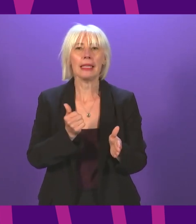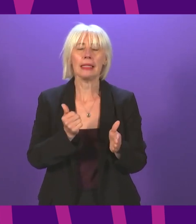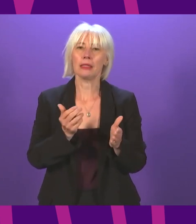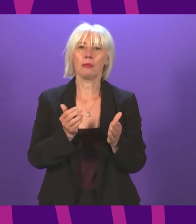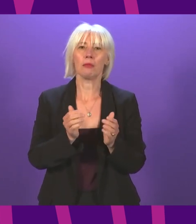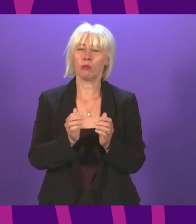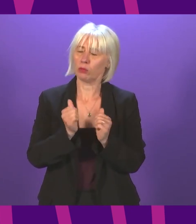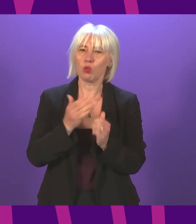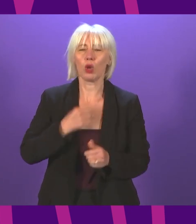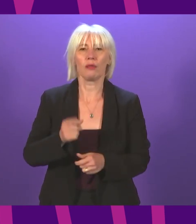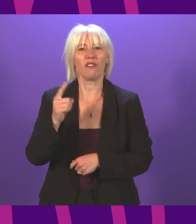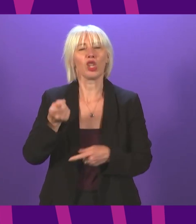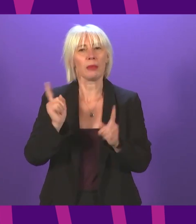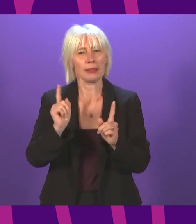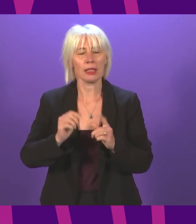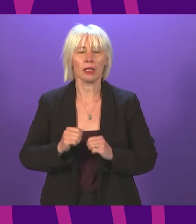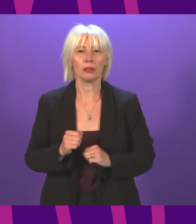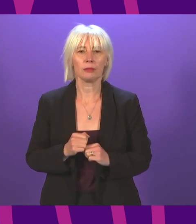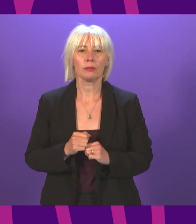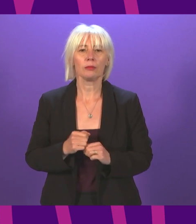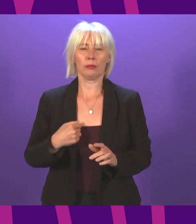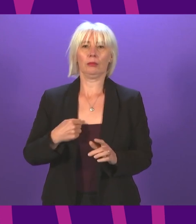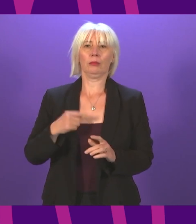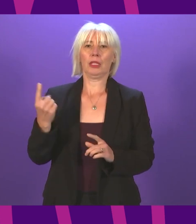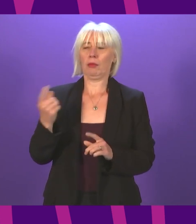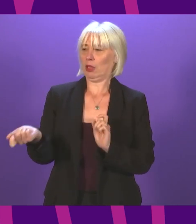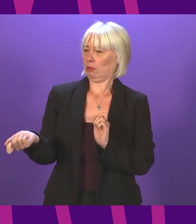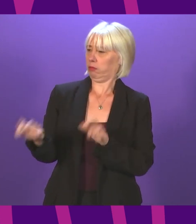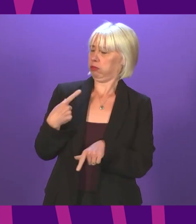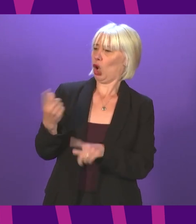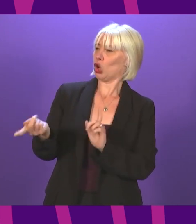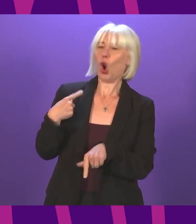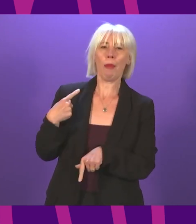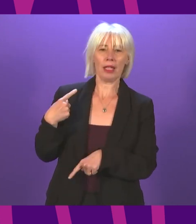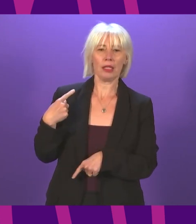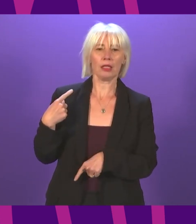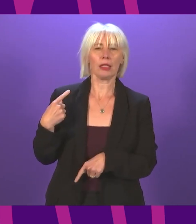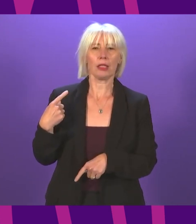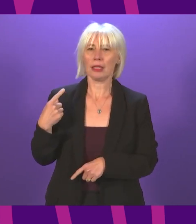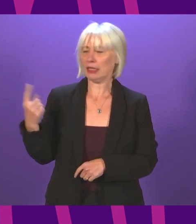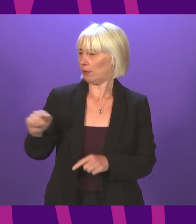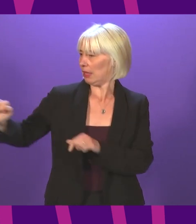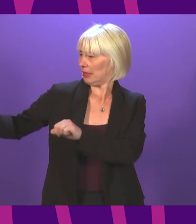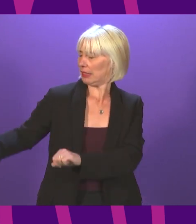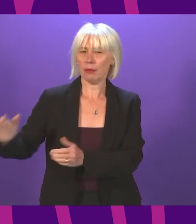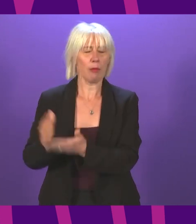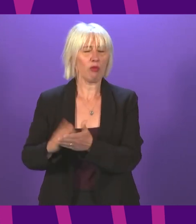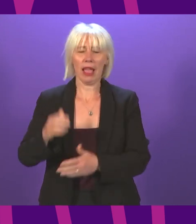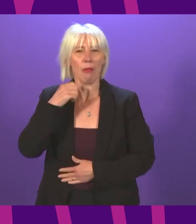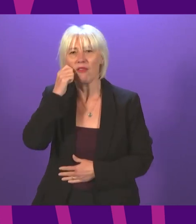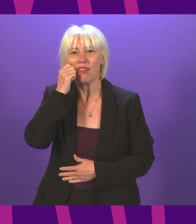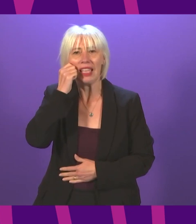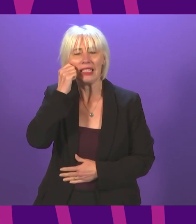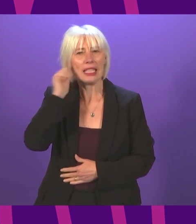Minister. Thank you. The President Officer, I have just had a comment made to me from a sedentary position. I would not normally do this, but I am so deeply offended